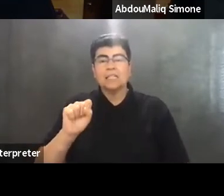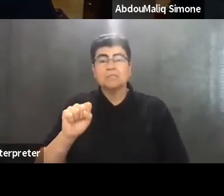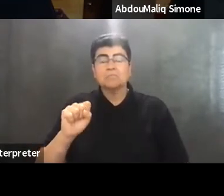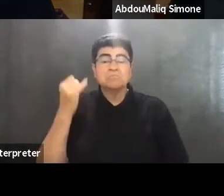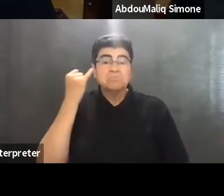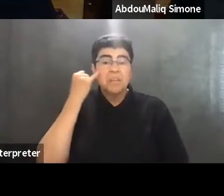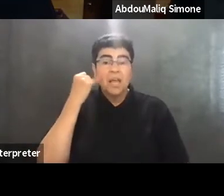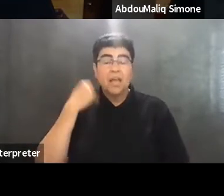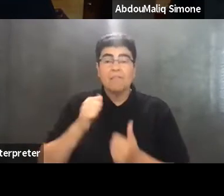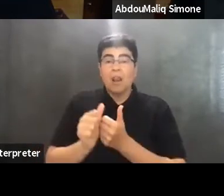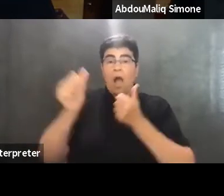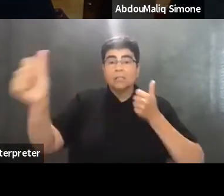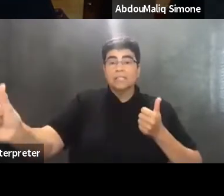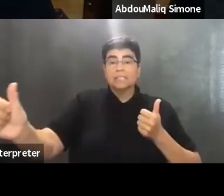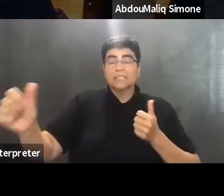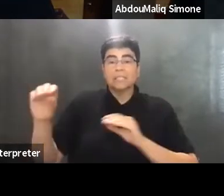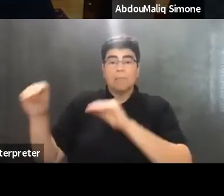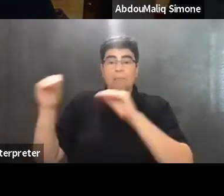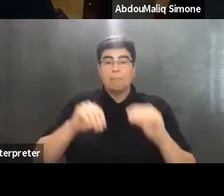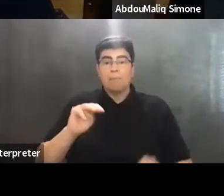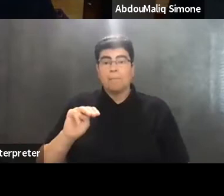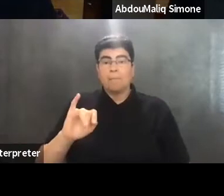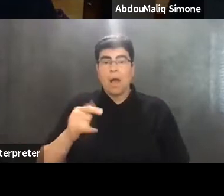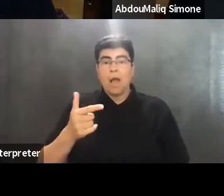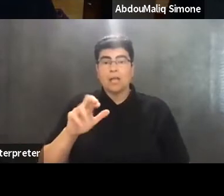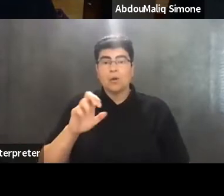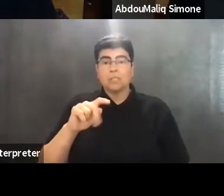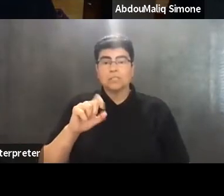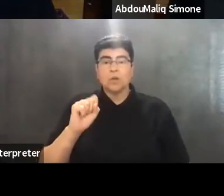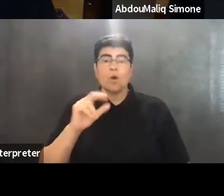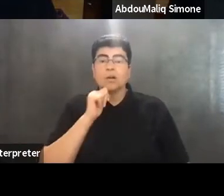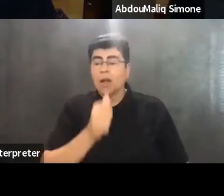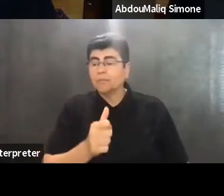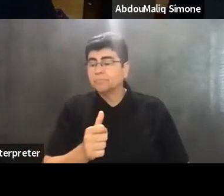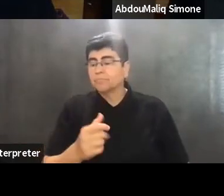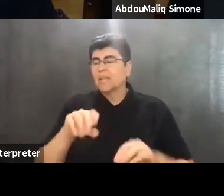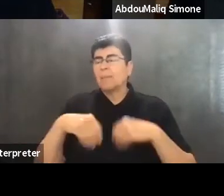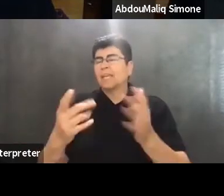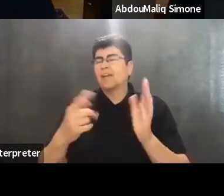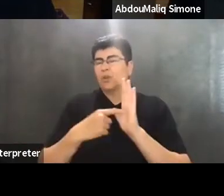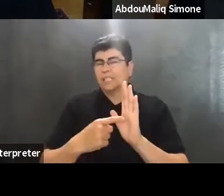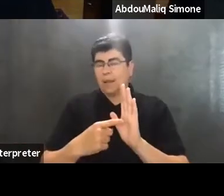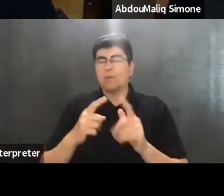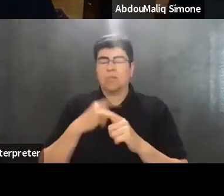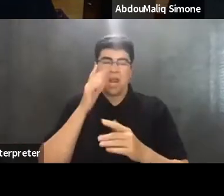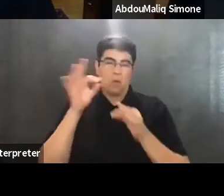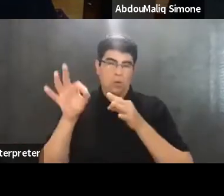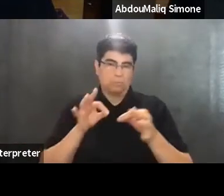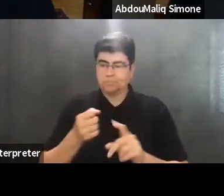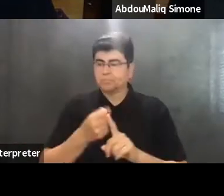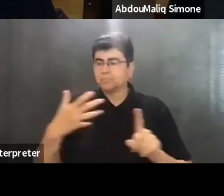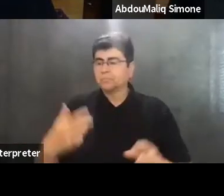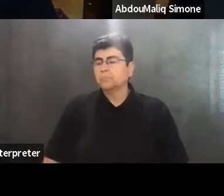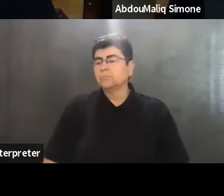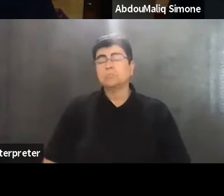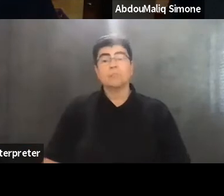long distance migrants or not. So let me give you an example and then go on a bit, New